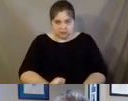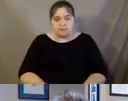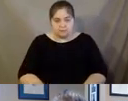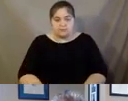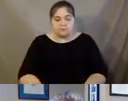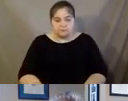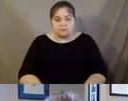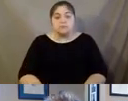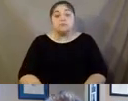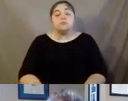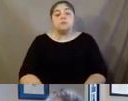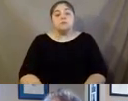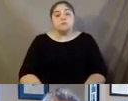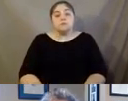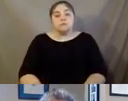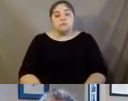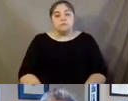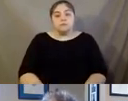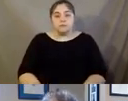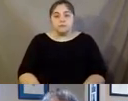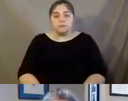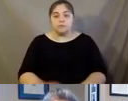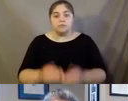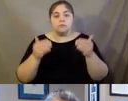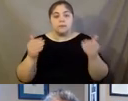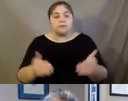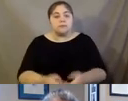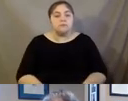And so next slide.